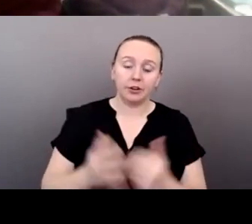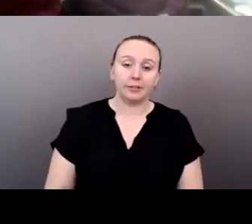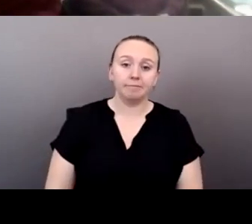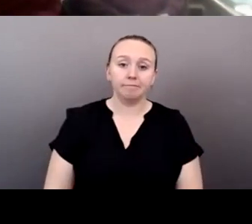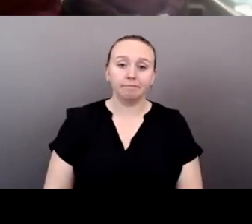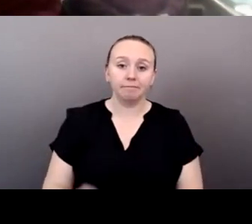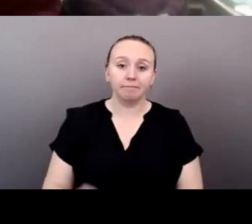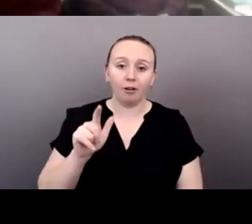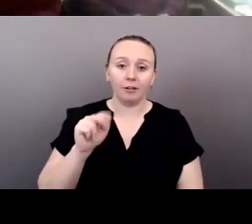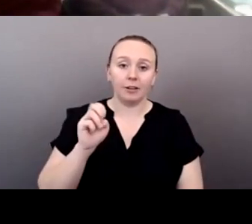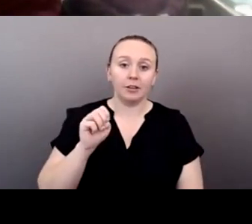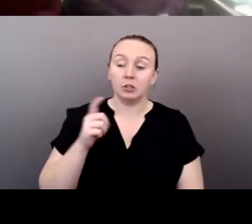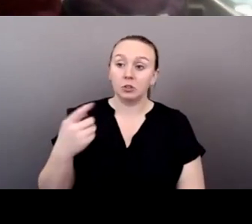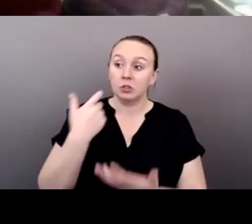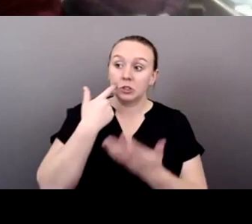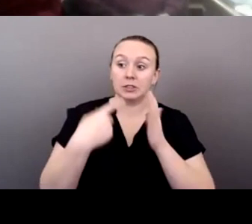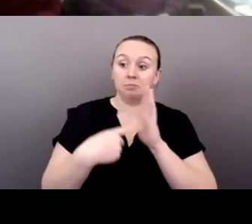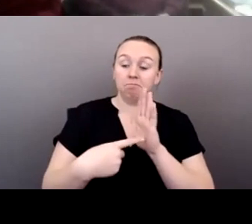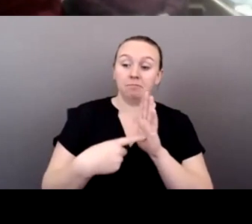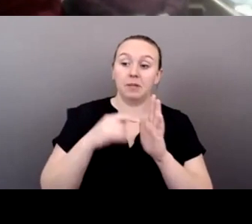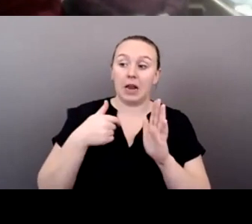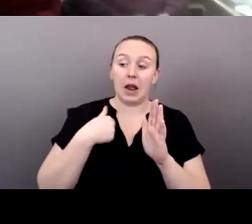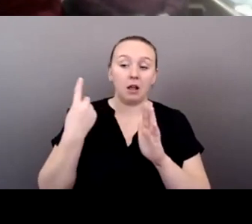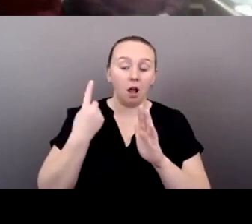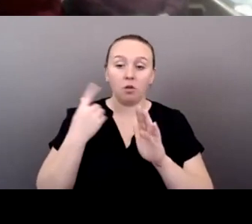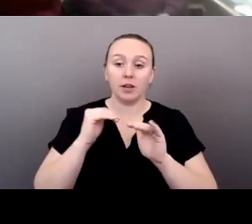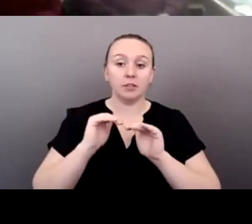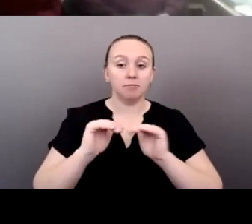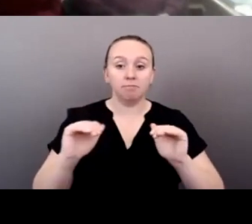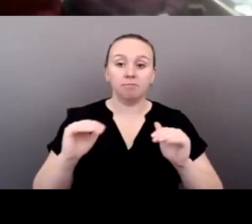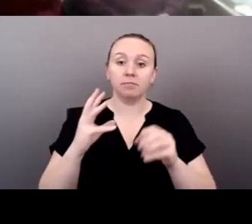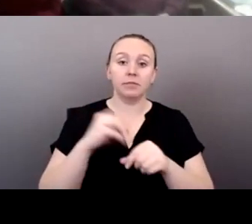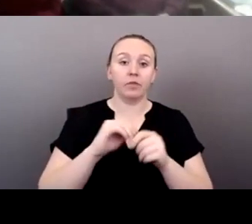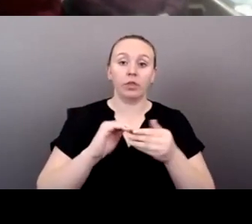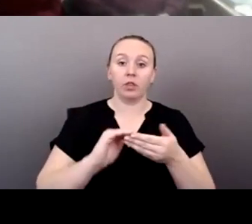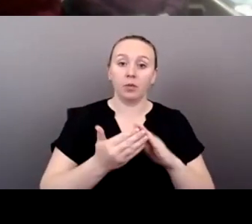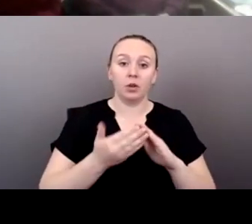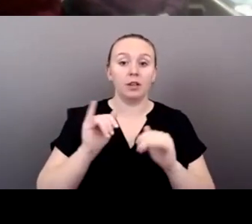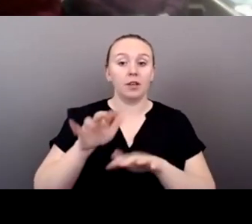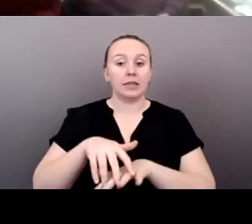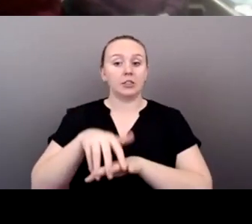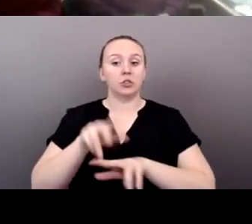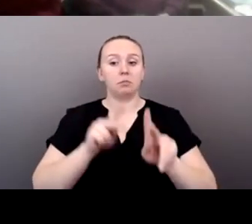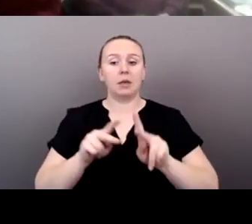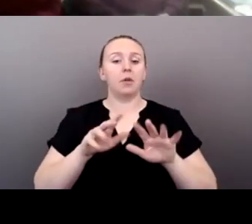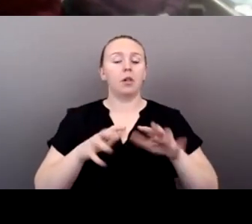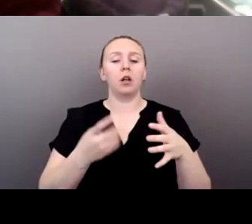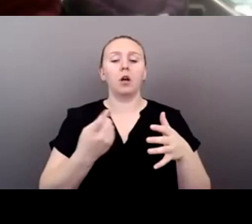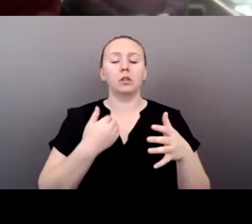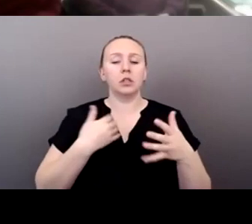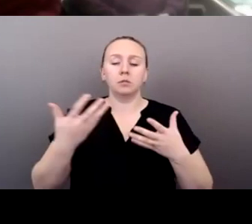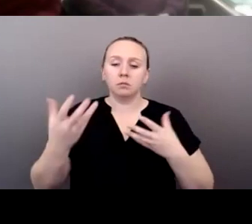You have just demonstrated something that I champion everywhere in community, that indigenous people always seem to have a level of compassion